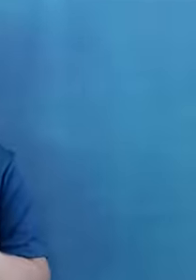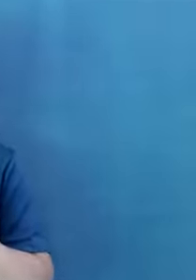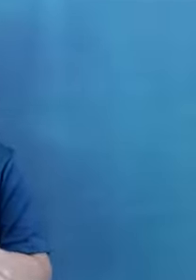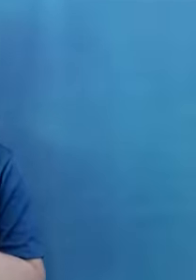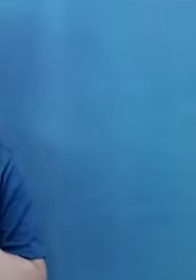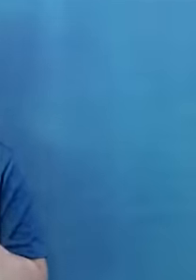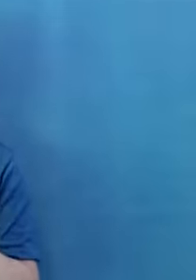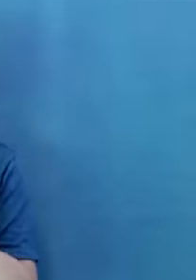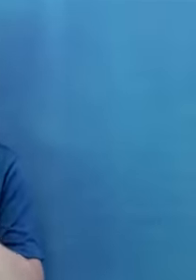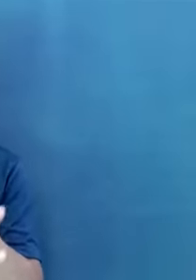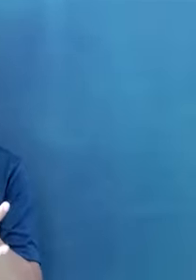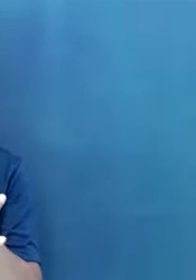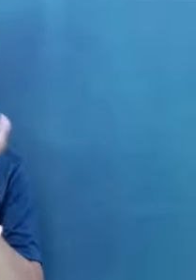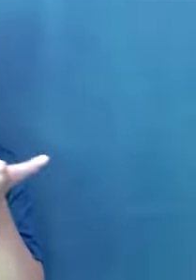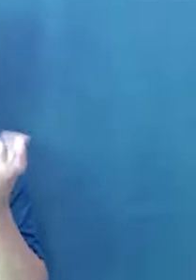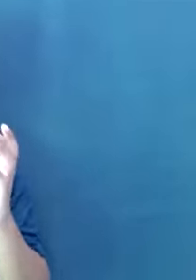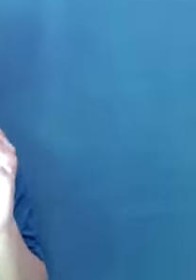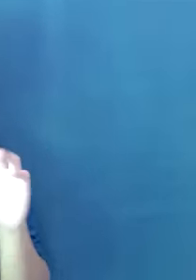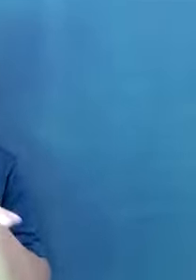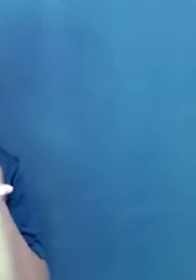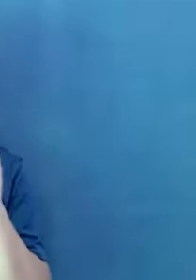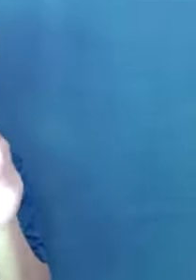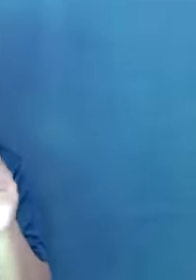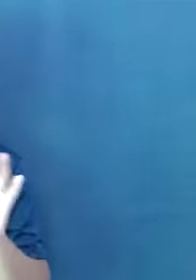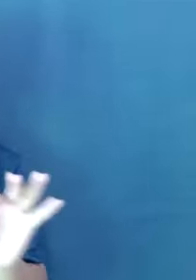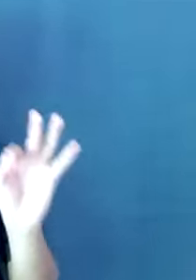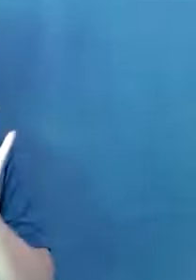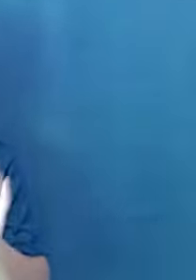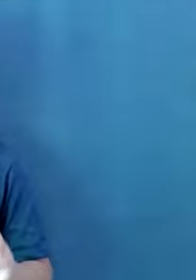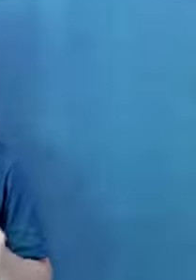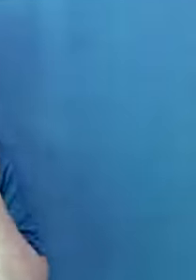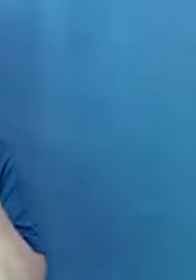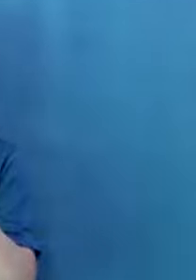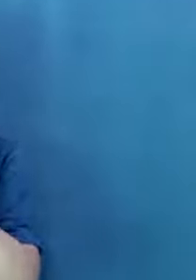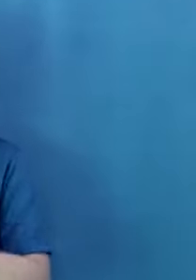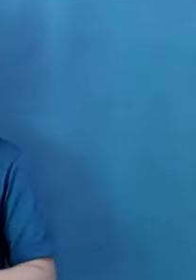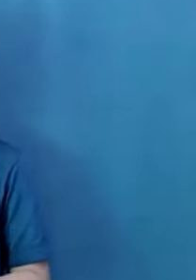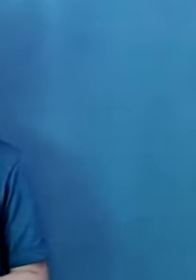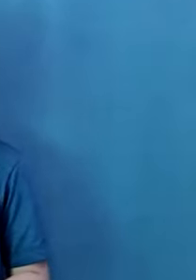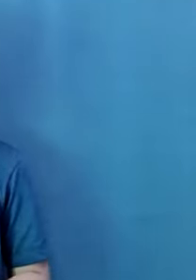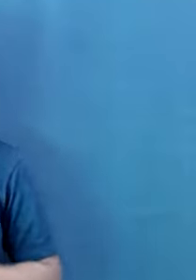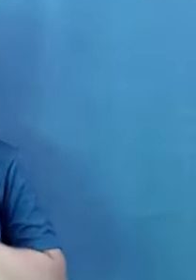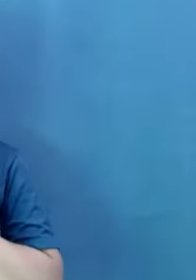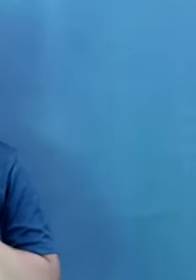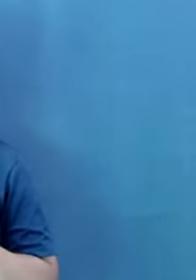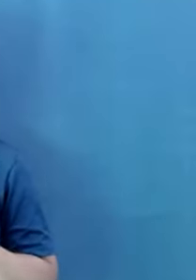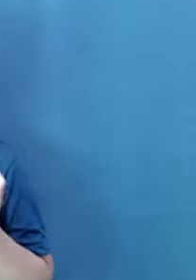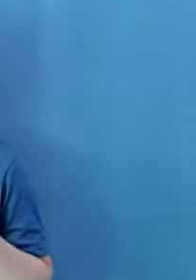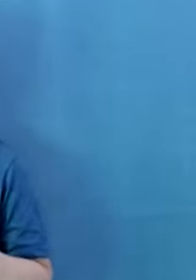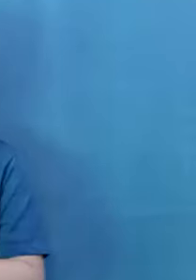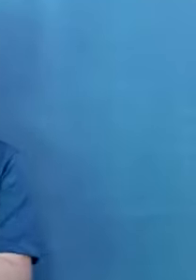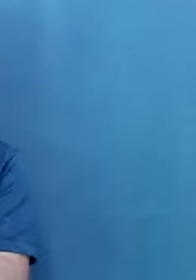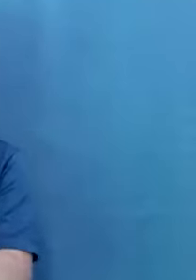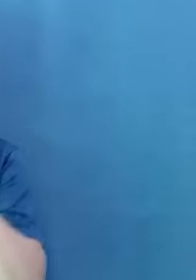is also very important to me, because in the past, I thought, I actually, Ryan, I do also have a psychosocial